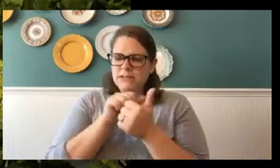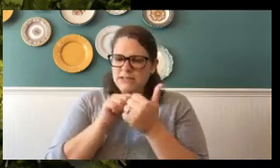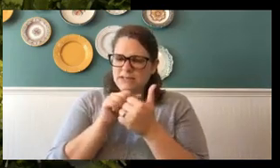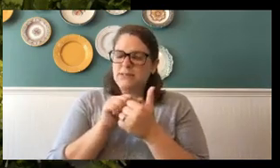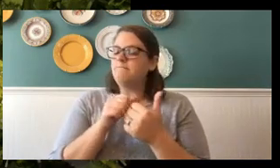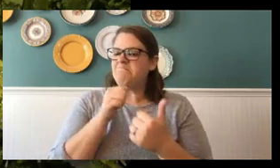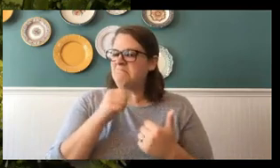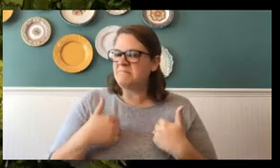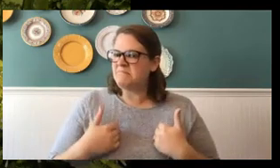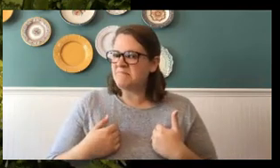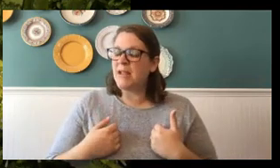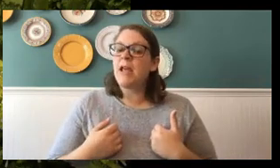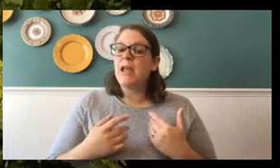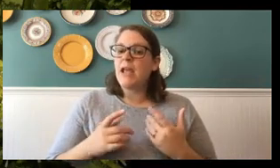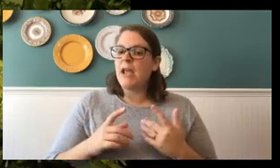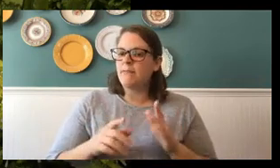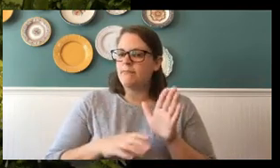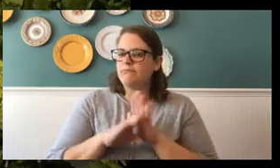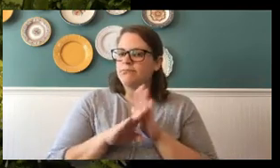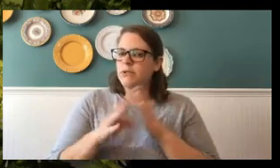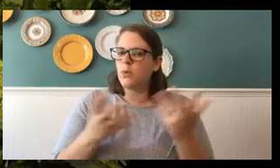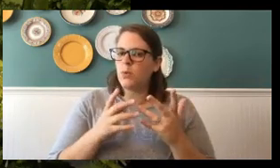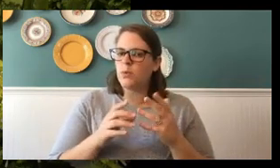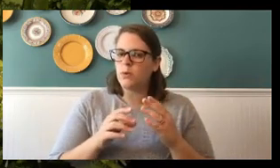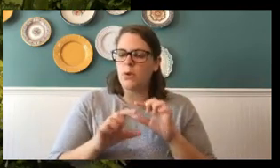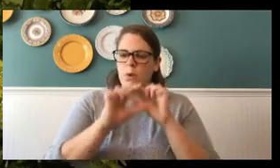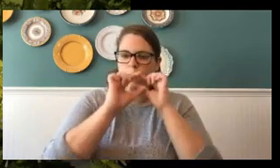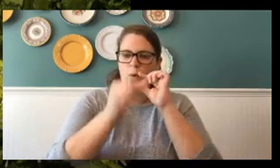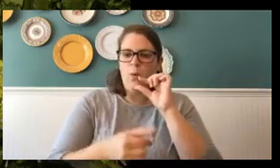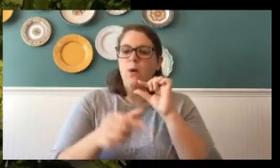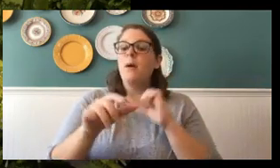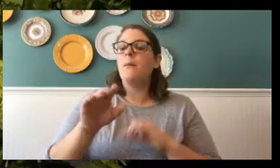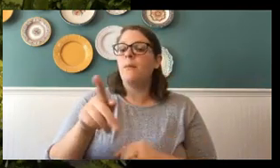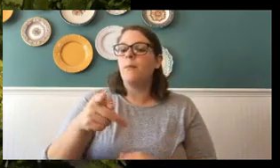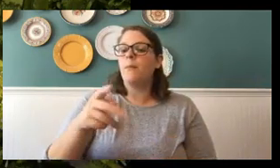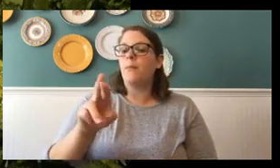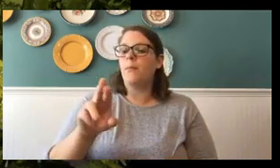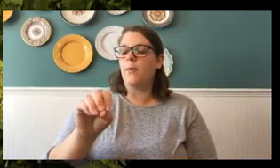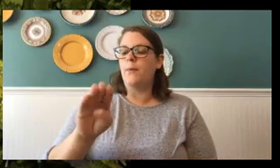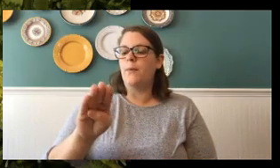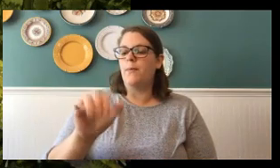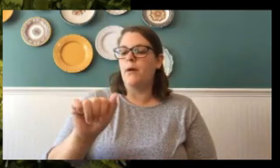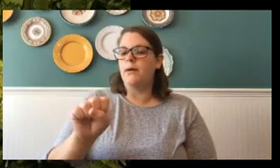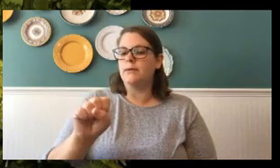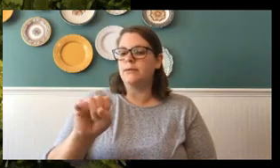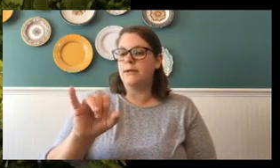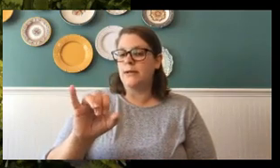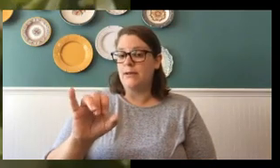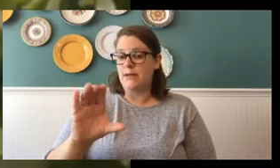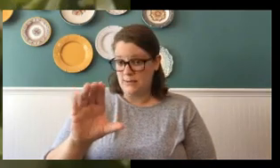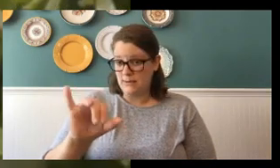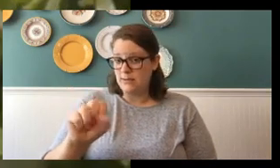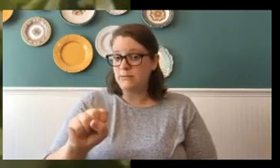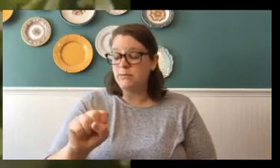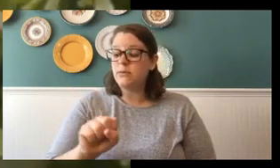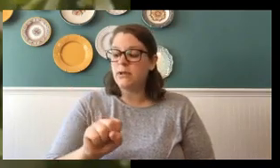abilities. And it develops something called a proboscis. And a proboscis is a very long, straw-like